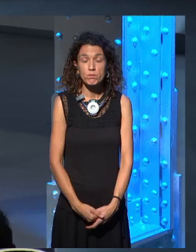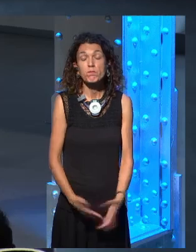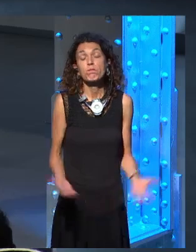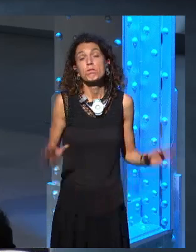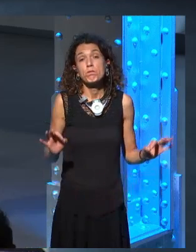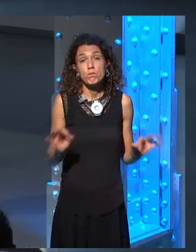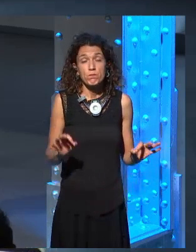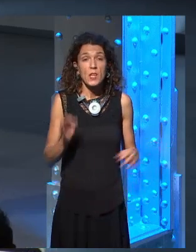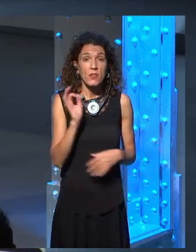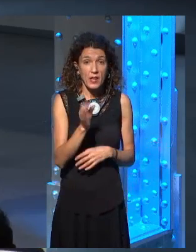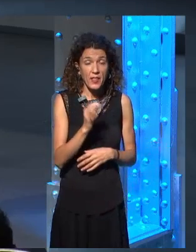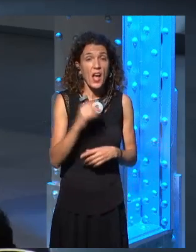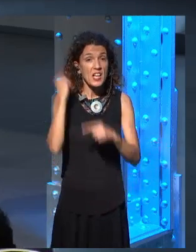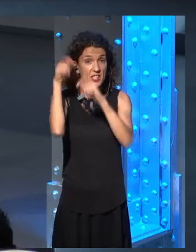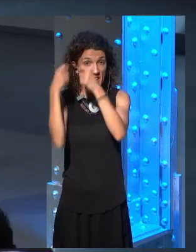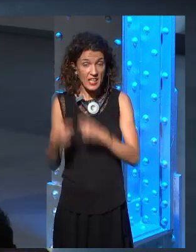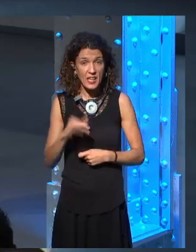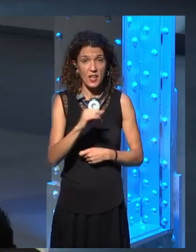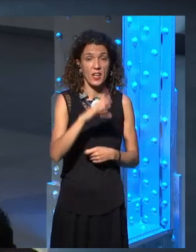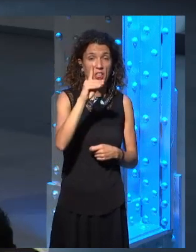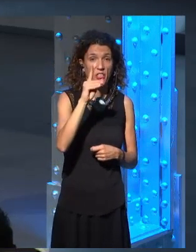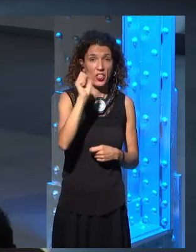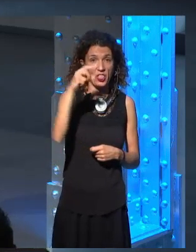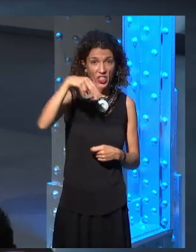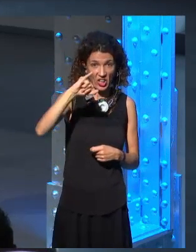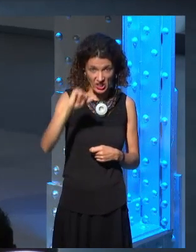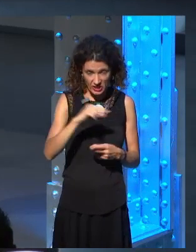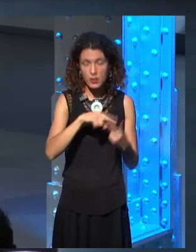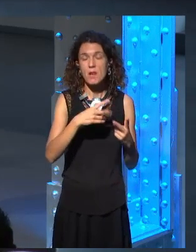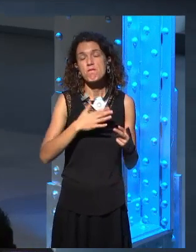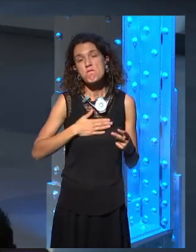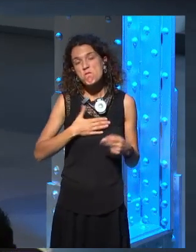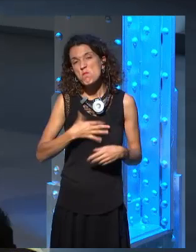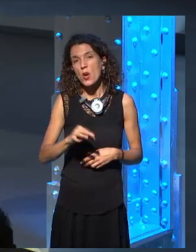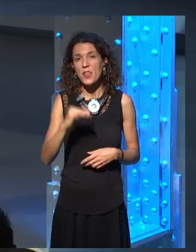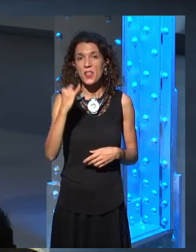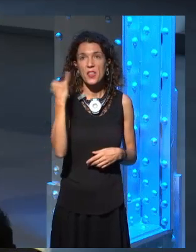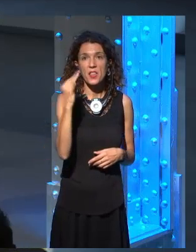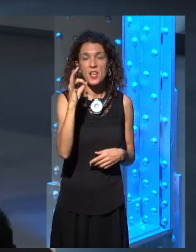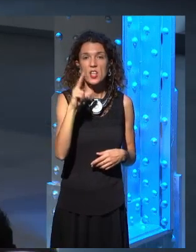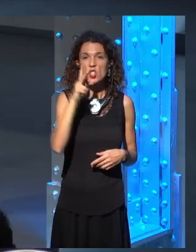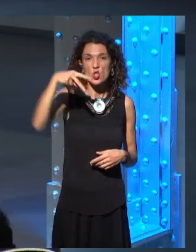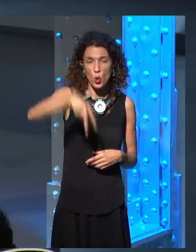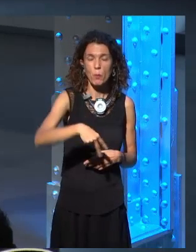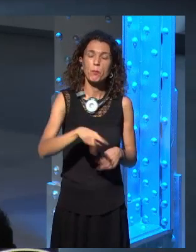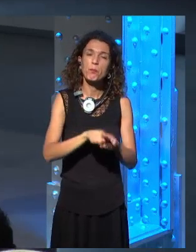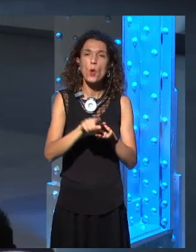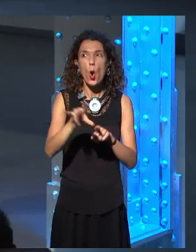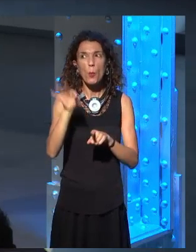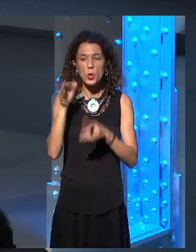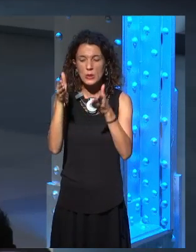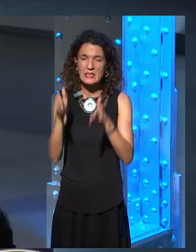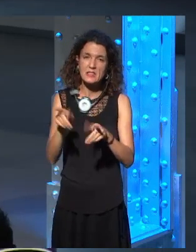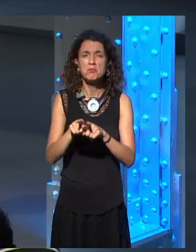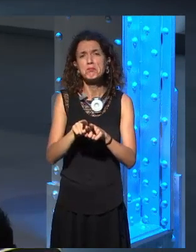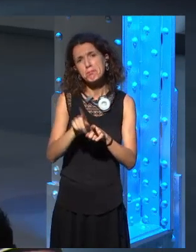uh, if... I think John feels very likely as a possibility, um... It's